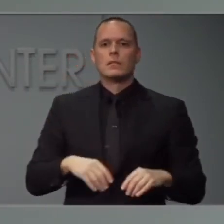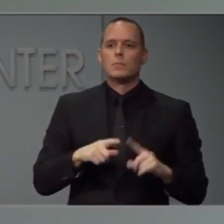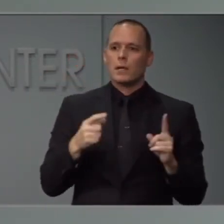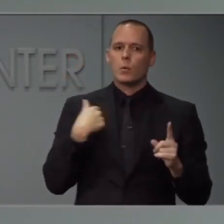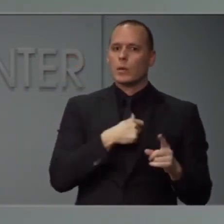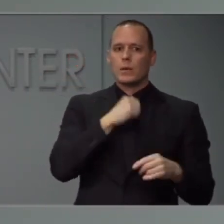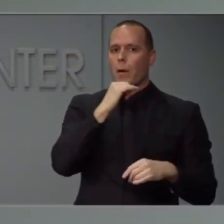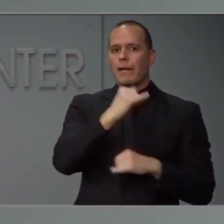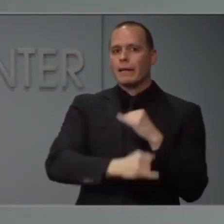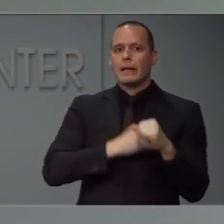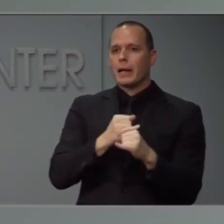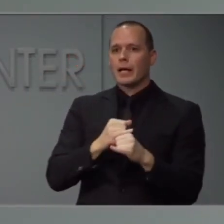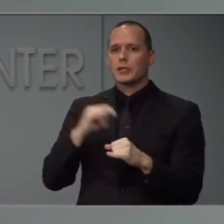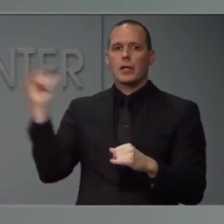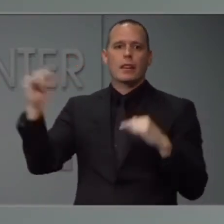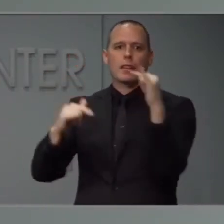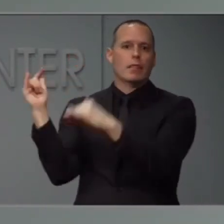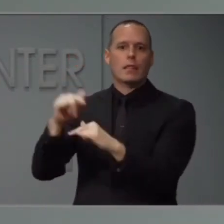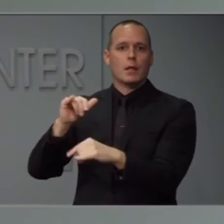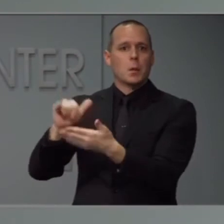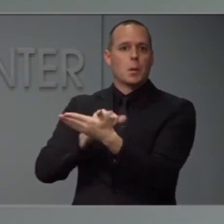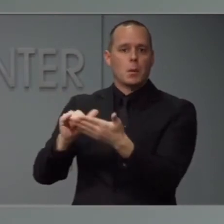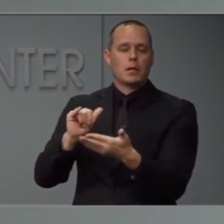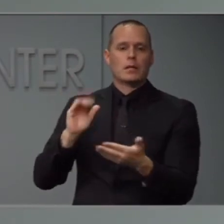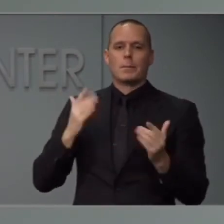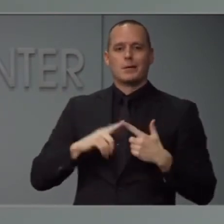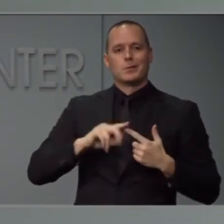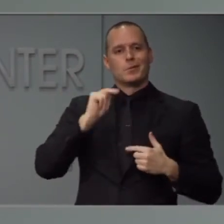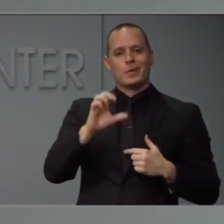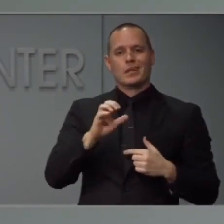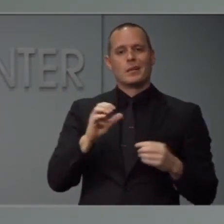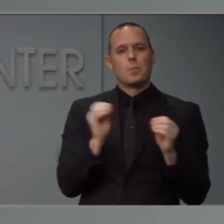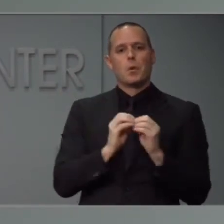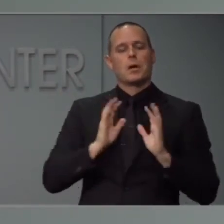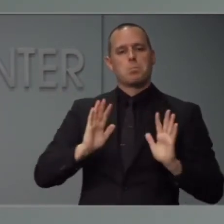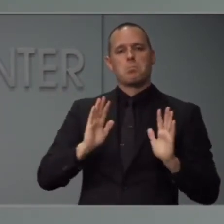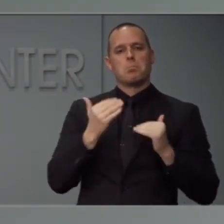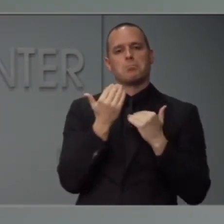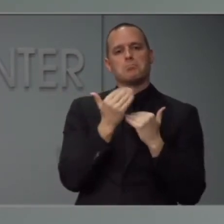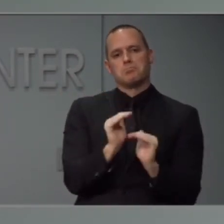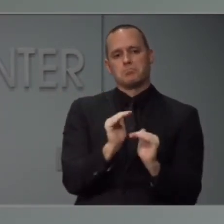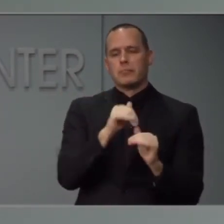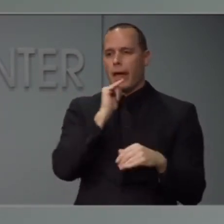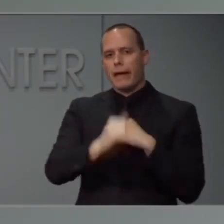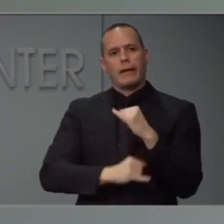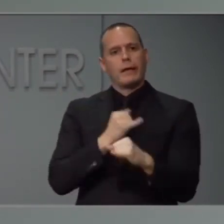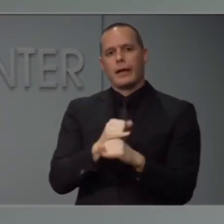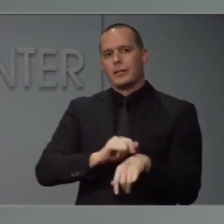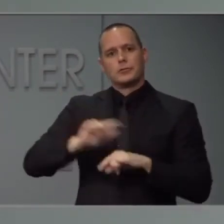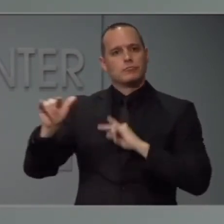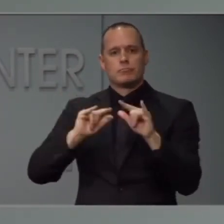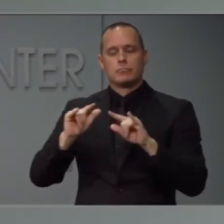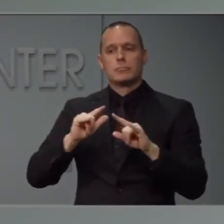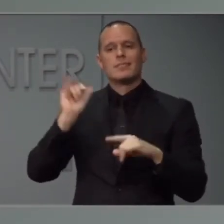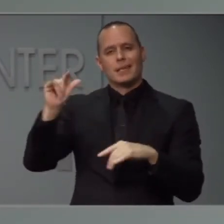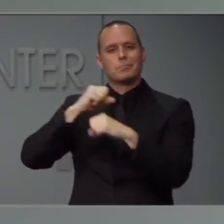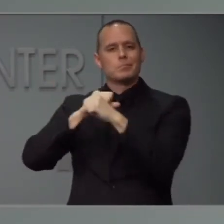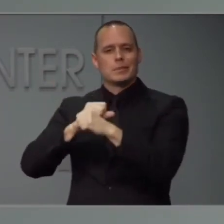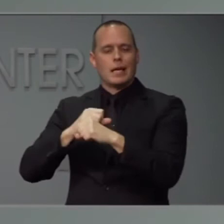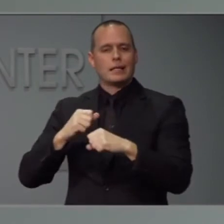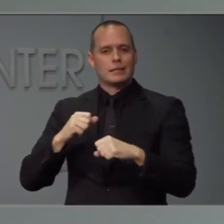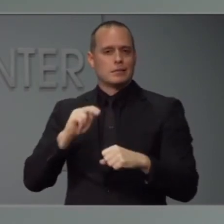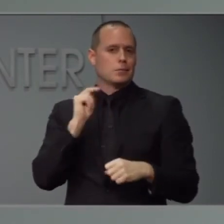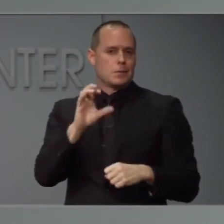like the New York airports. I think those are all protective things for North Carolina. But at the same time, we have many rural